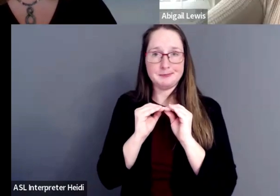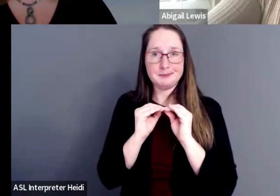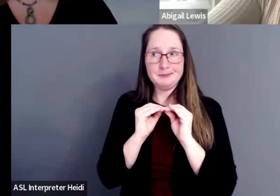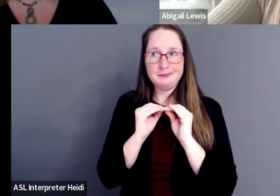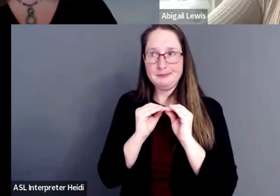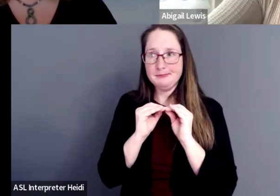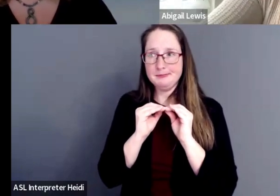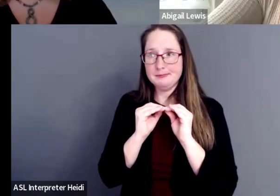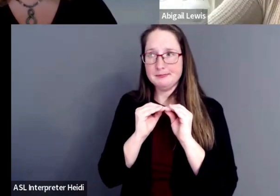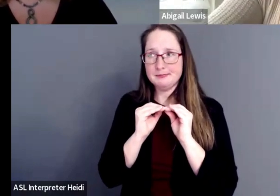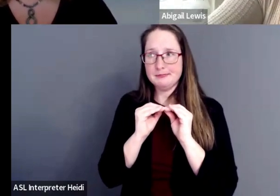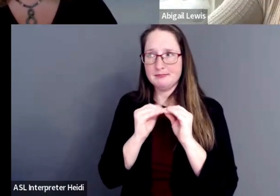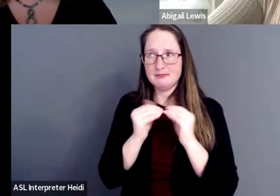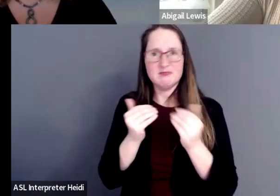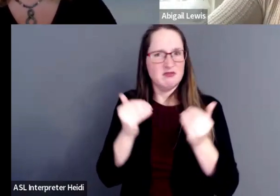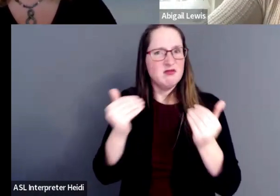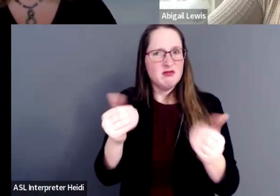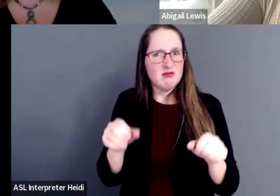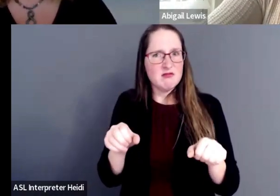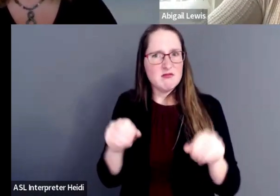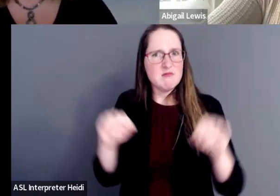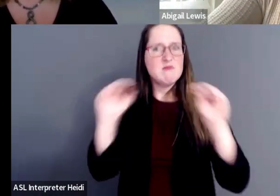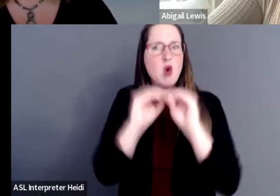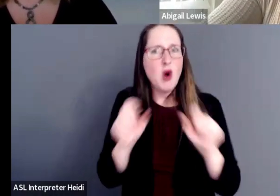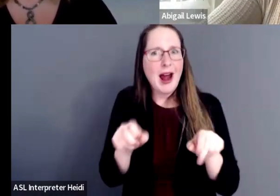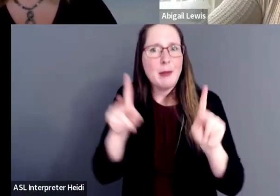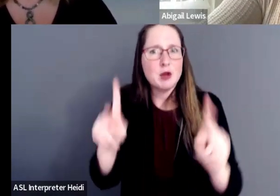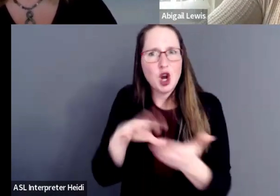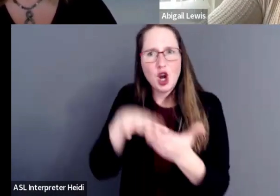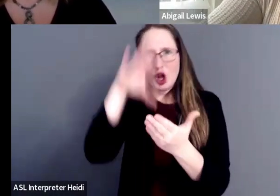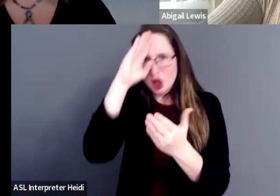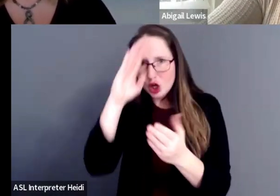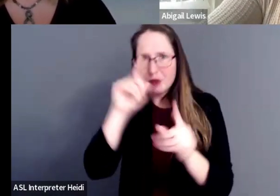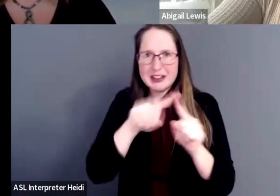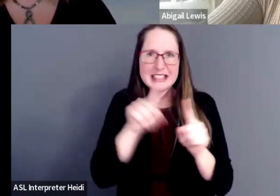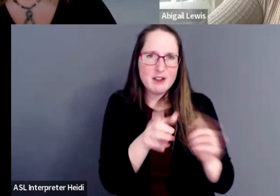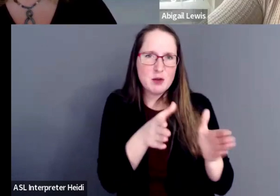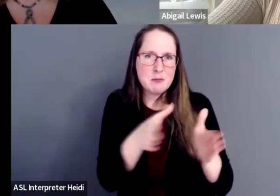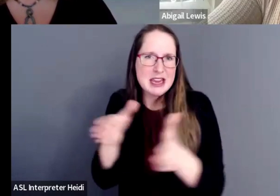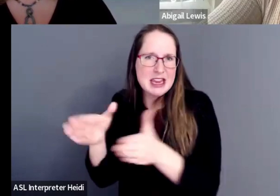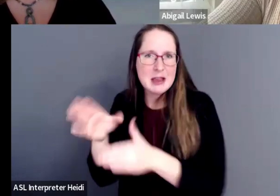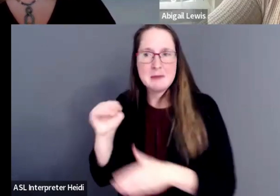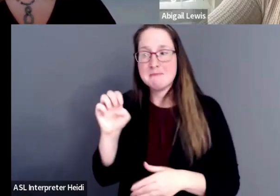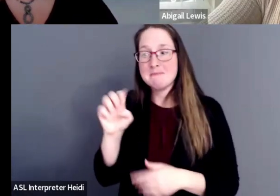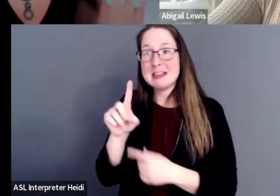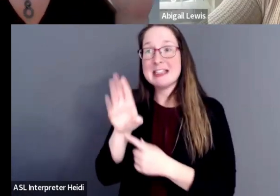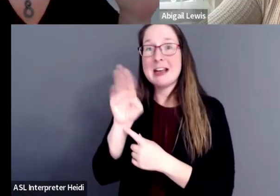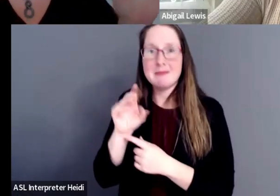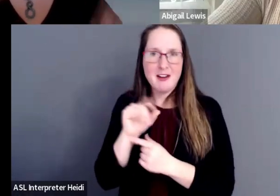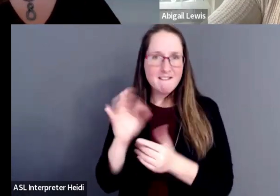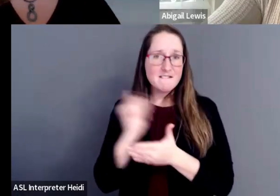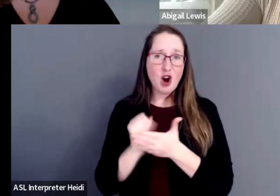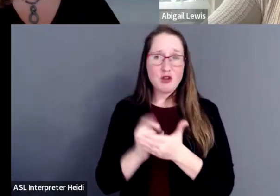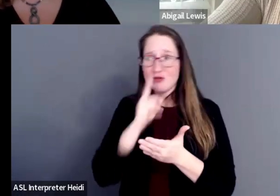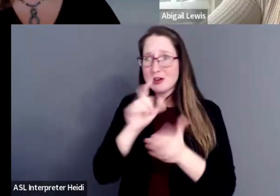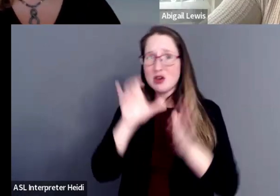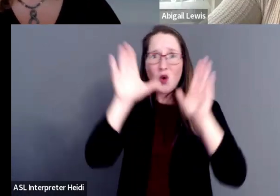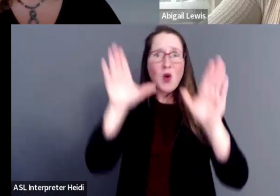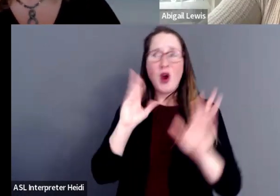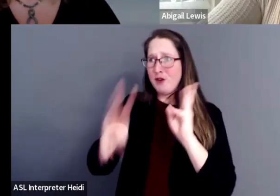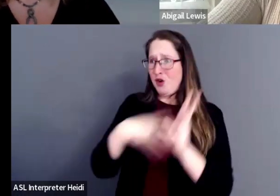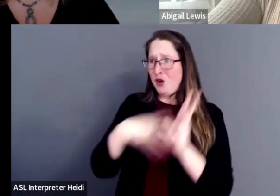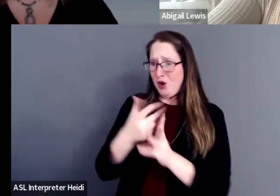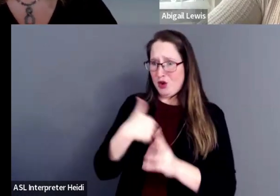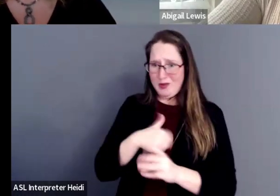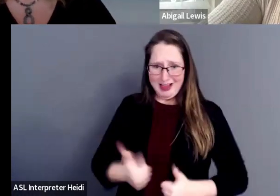opportunities to learn about different mediums of art. There's a wonderful world that we live in in